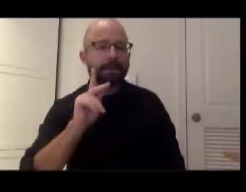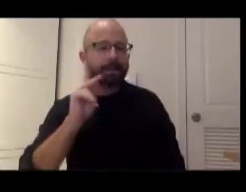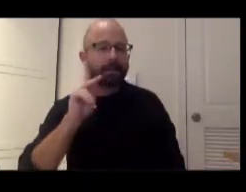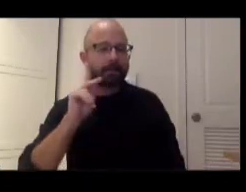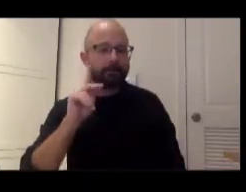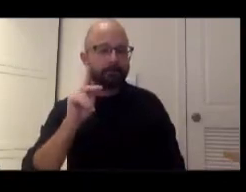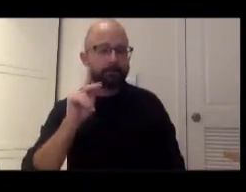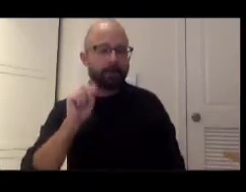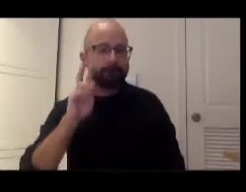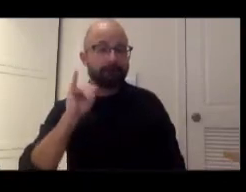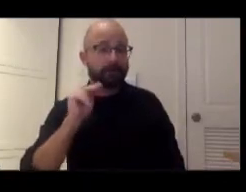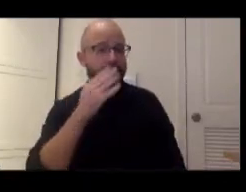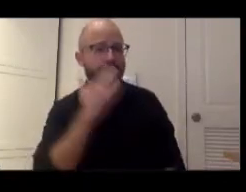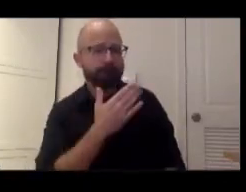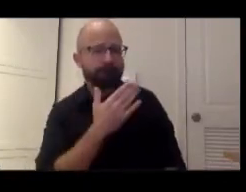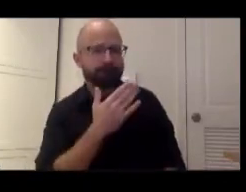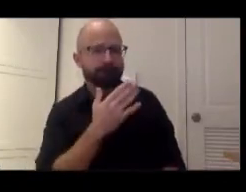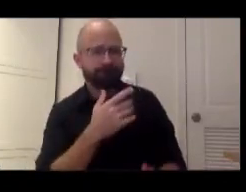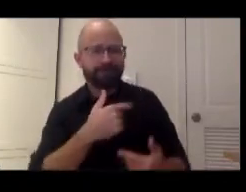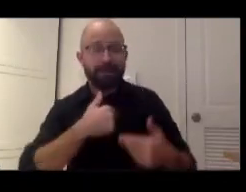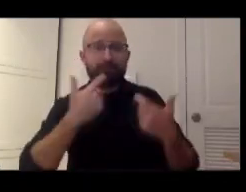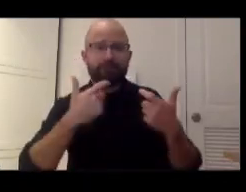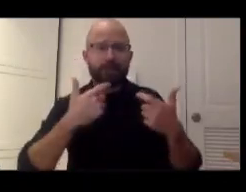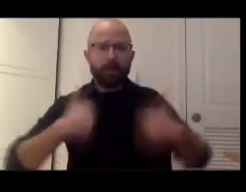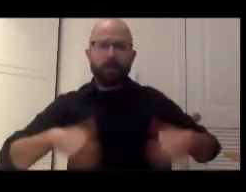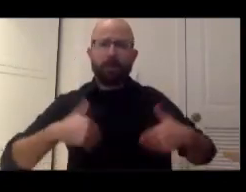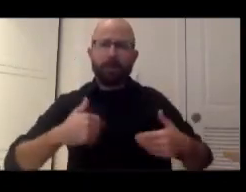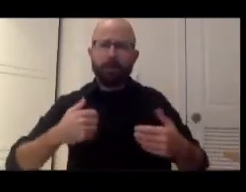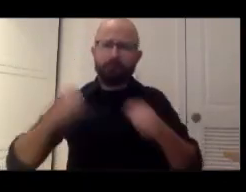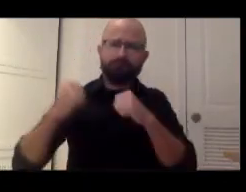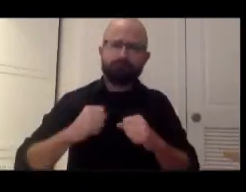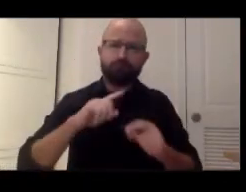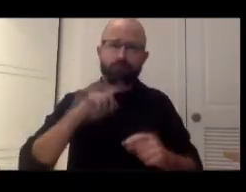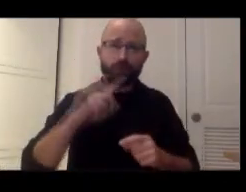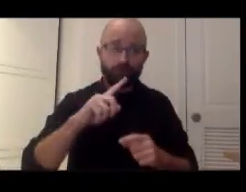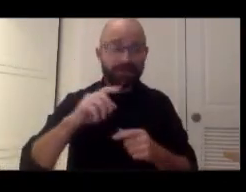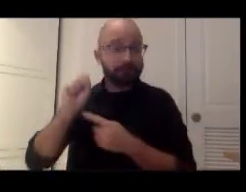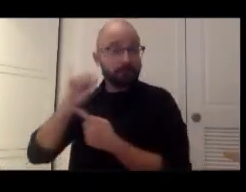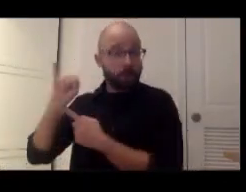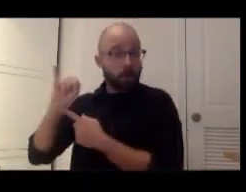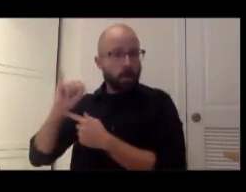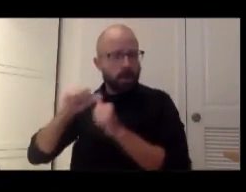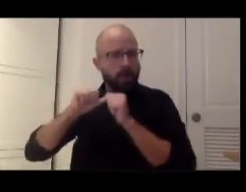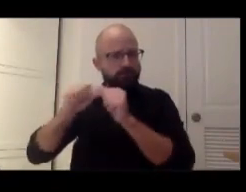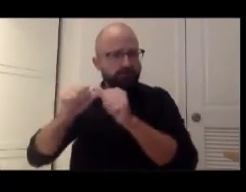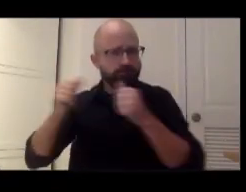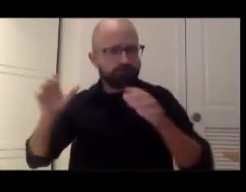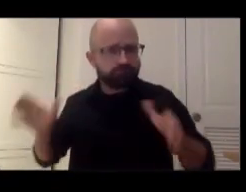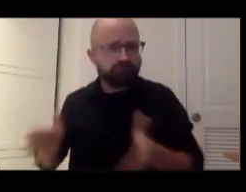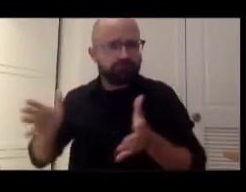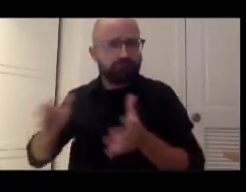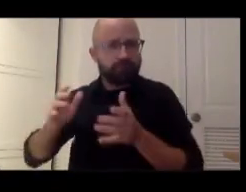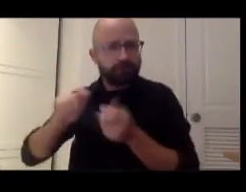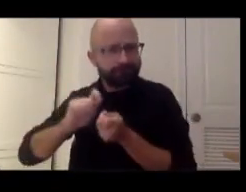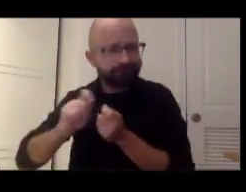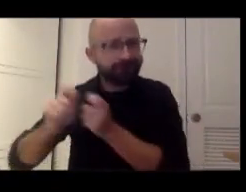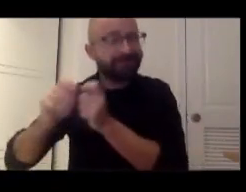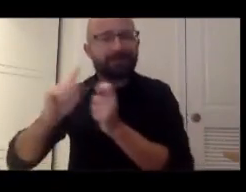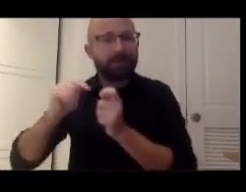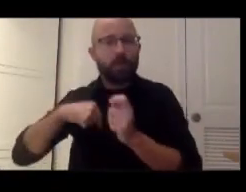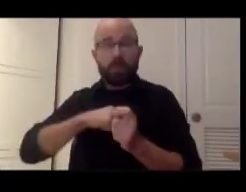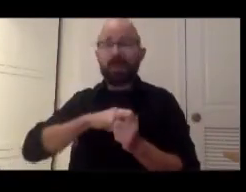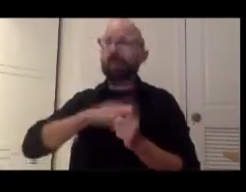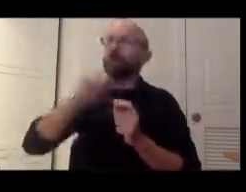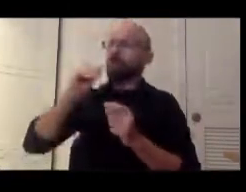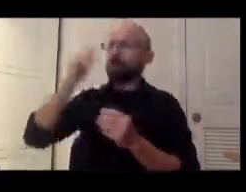one that the Smithsonian's tackling in our shared futures. But also, you know, we think about it a lot at the National Museum of African